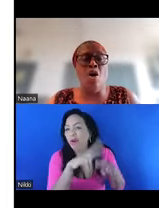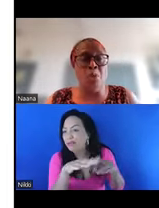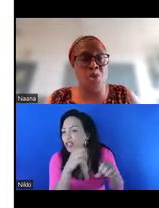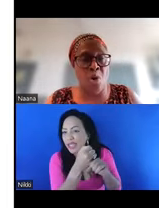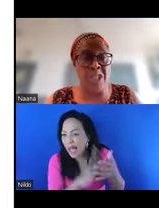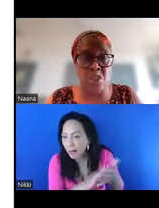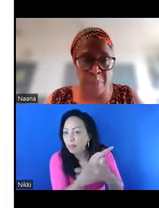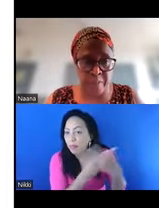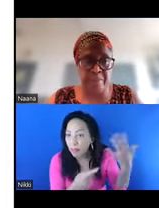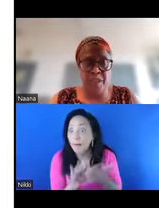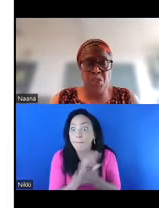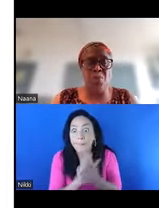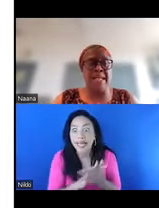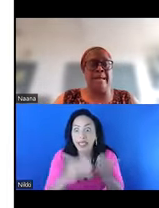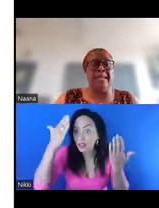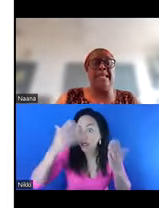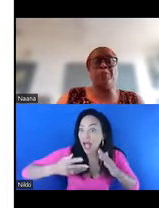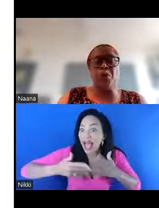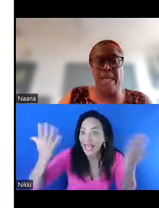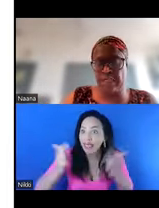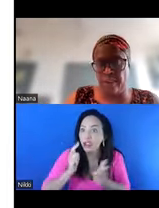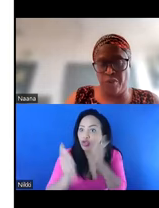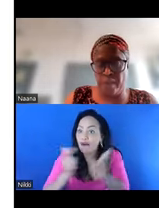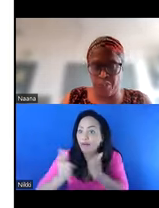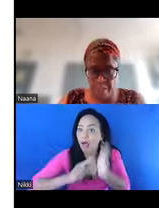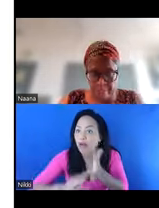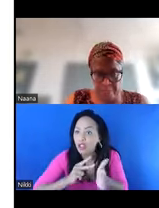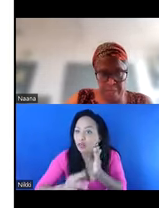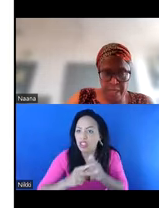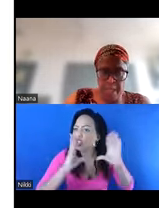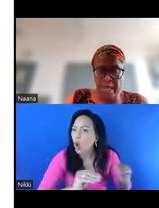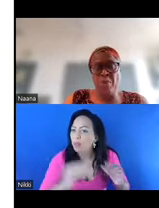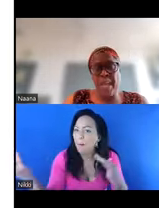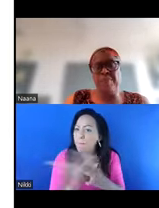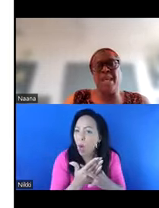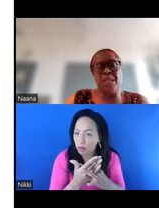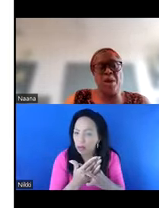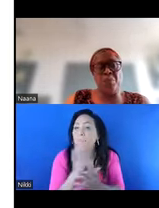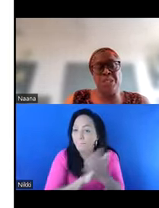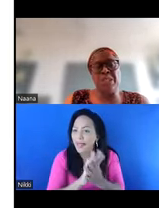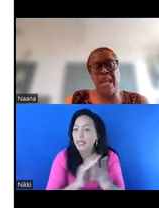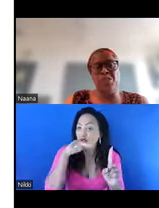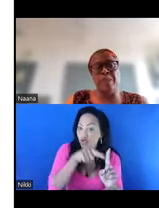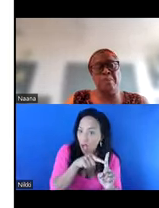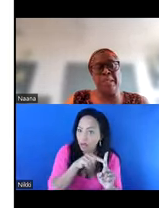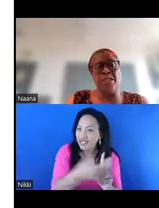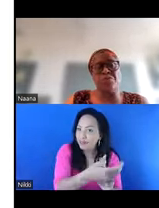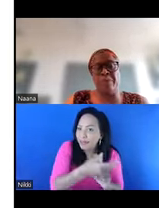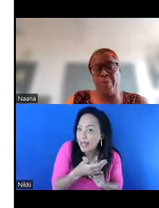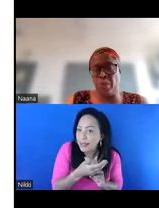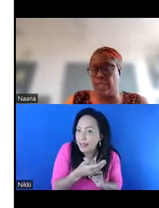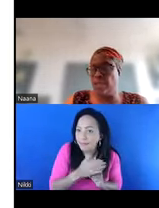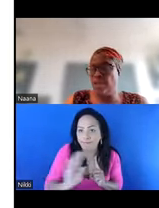are almost always stopped. So that girl is protected from FGM. Now we have the other one, which is the FGM